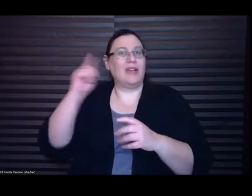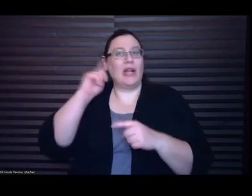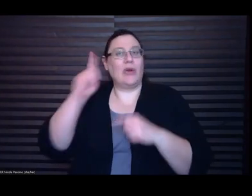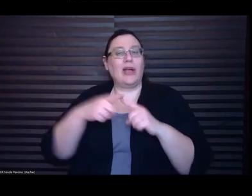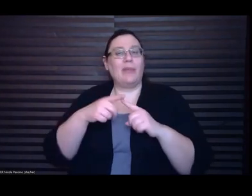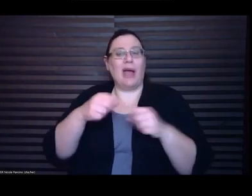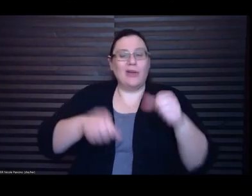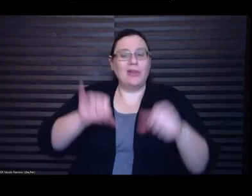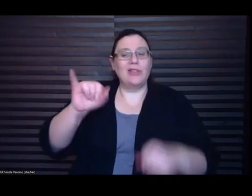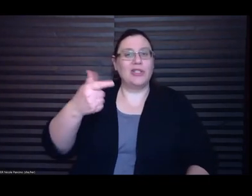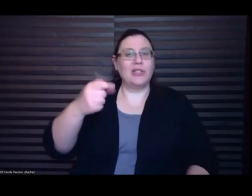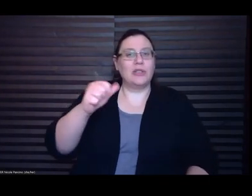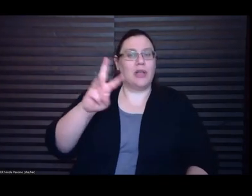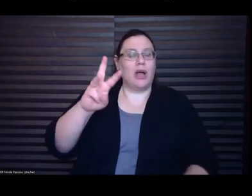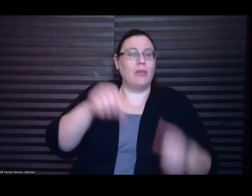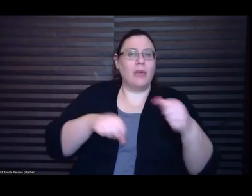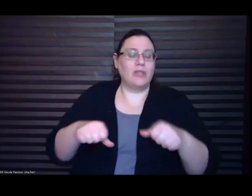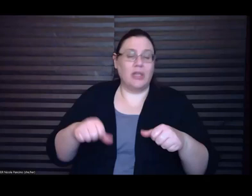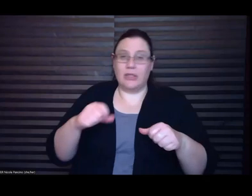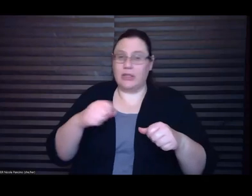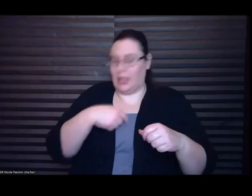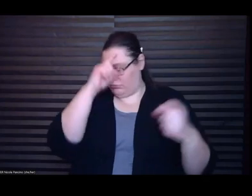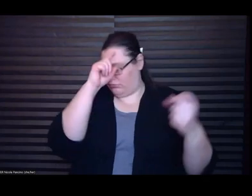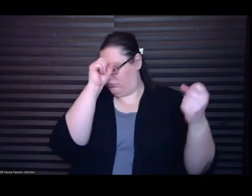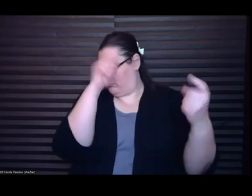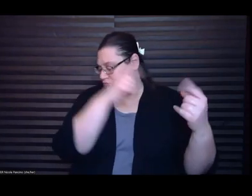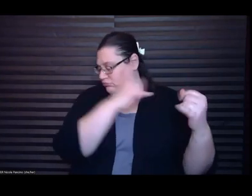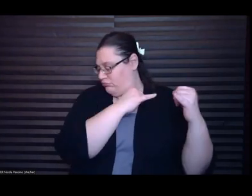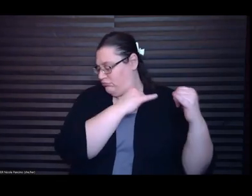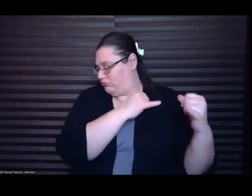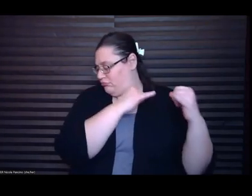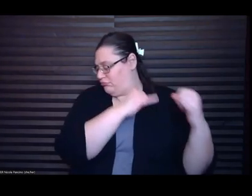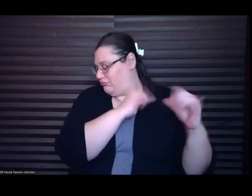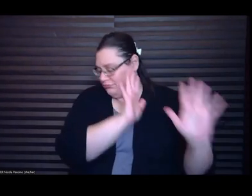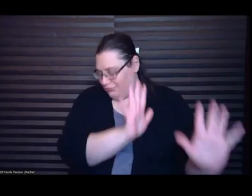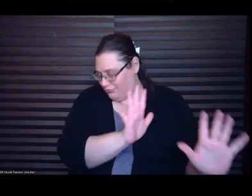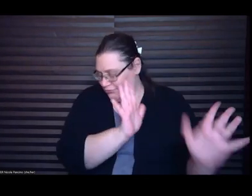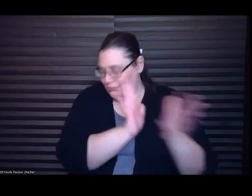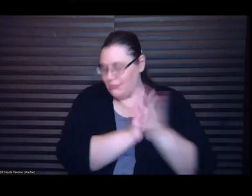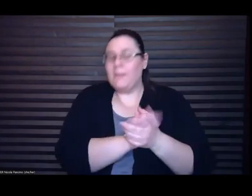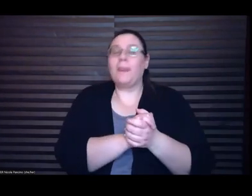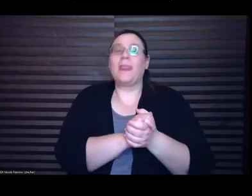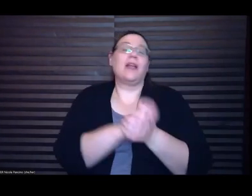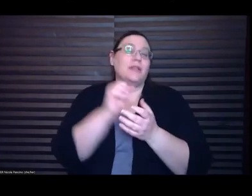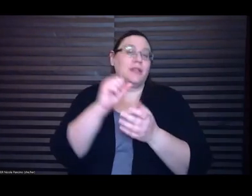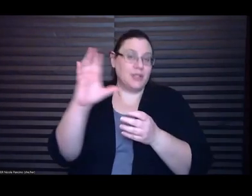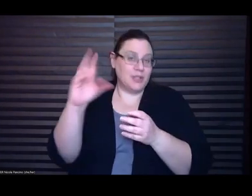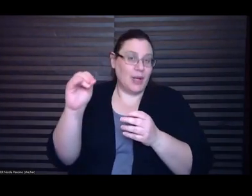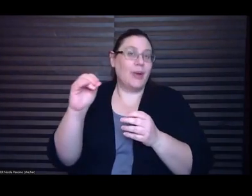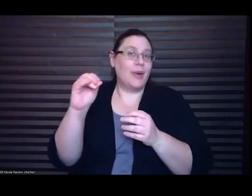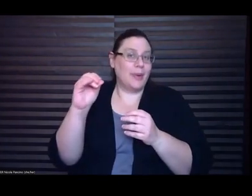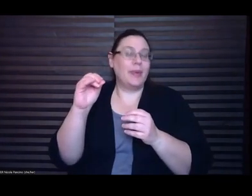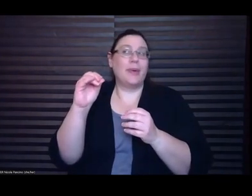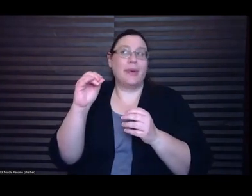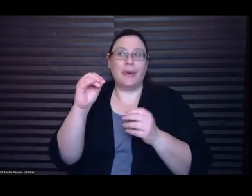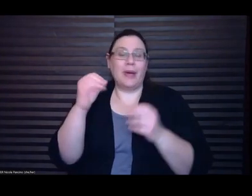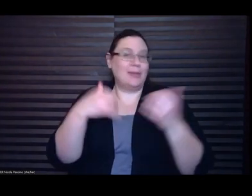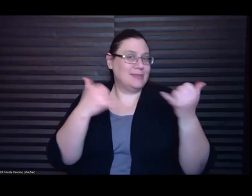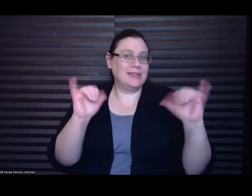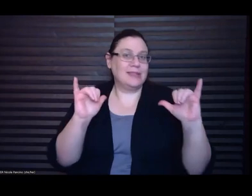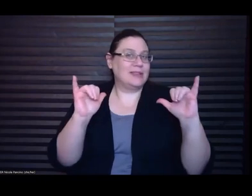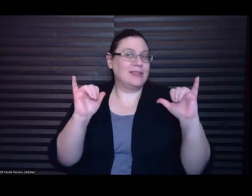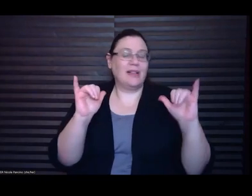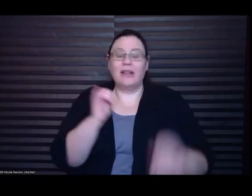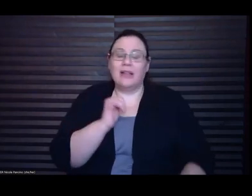um so I mean I I am still like it's funny I am a lapsed seventh day adventist and